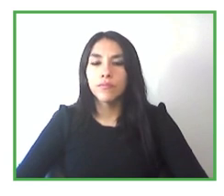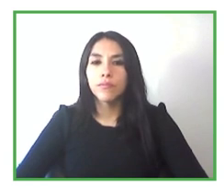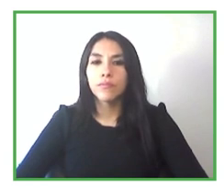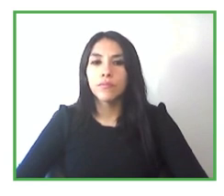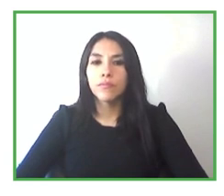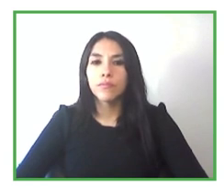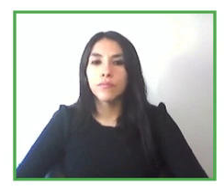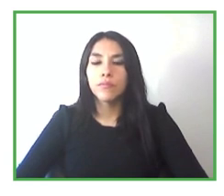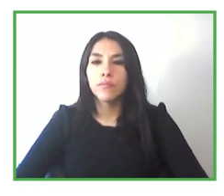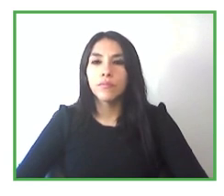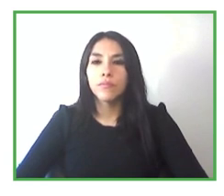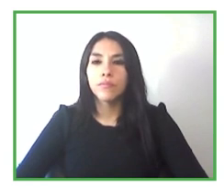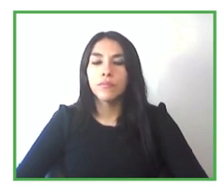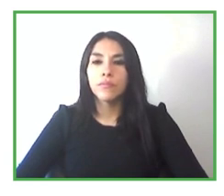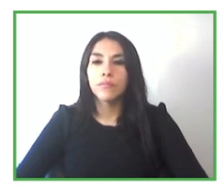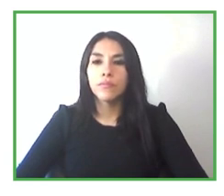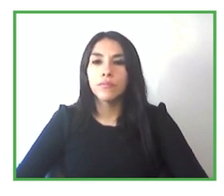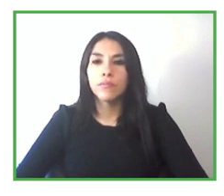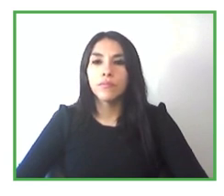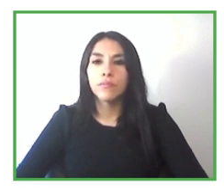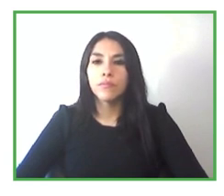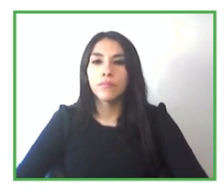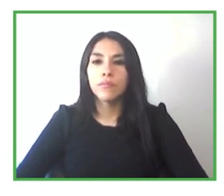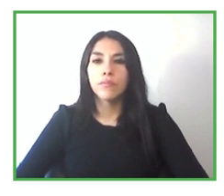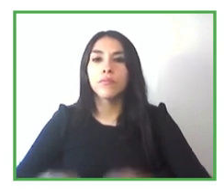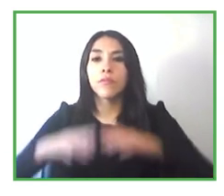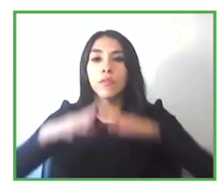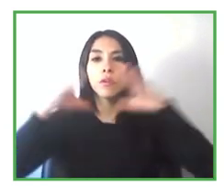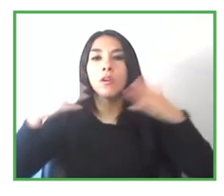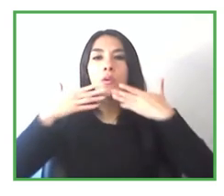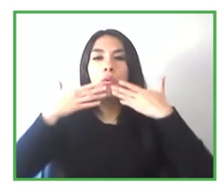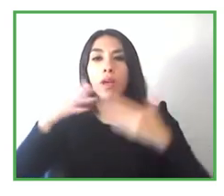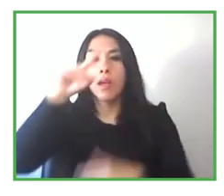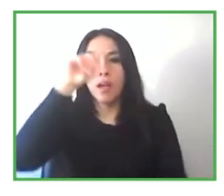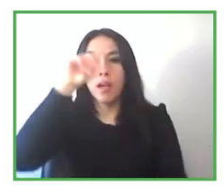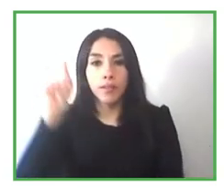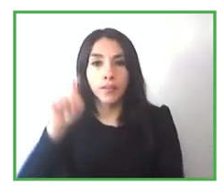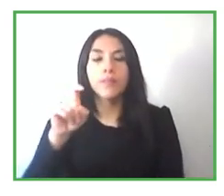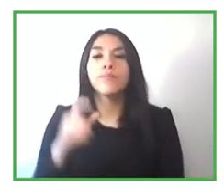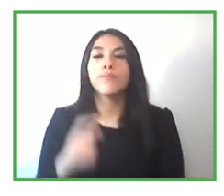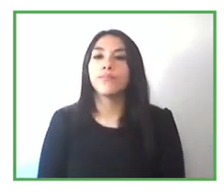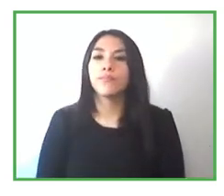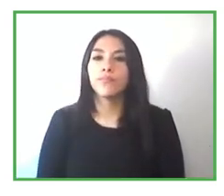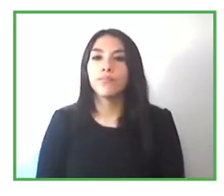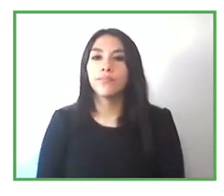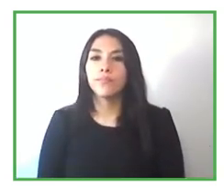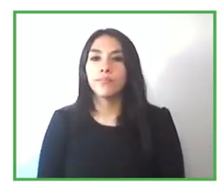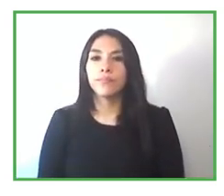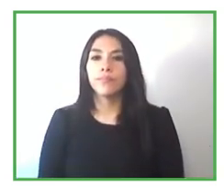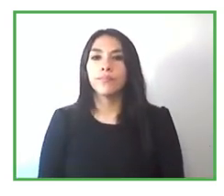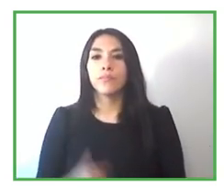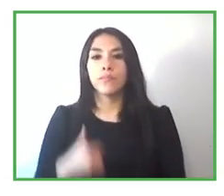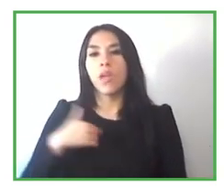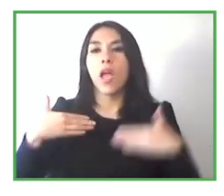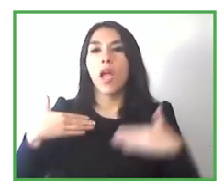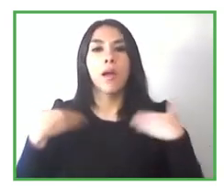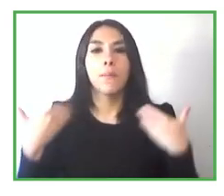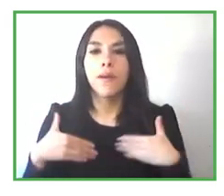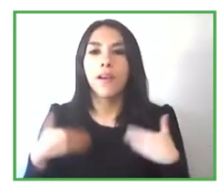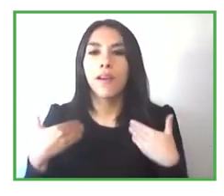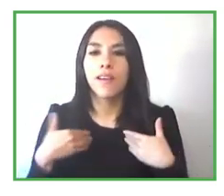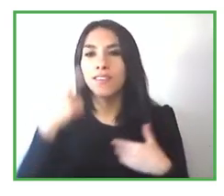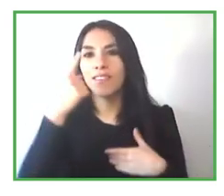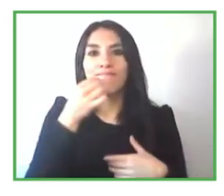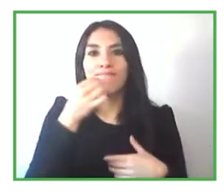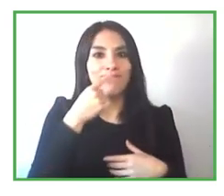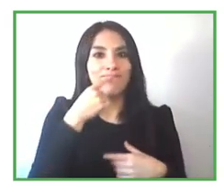you for the question um i'm happy to say that we haven't really had any negative experiences as such